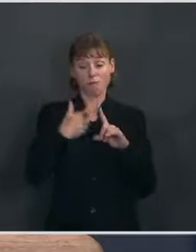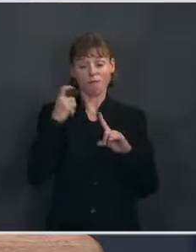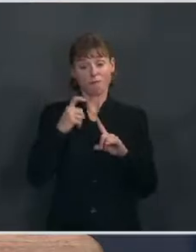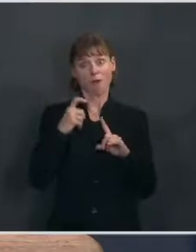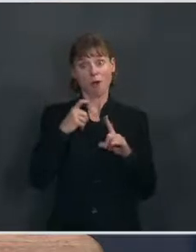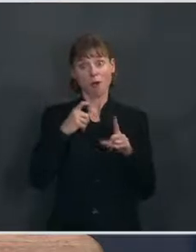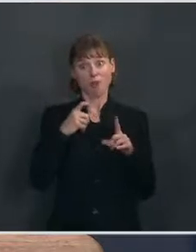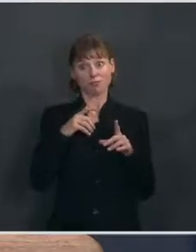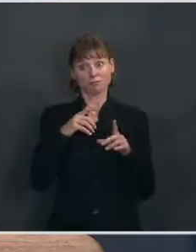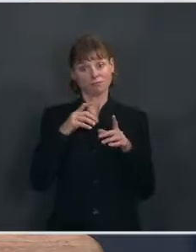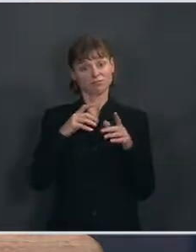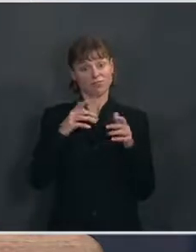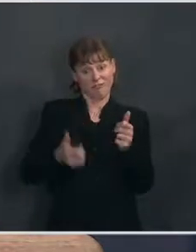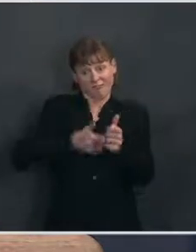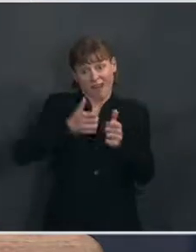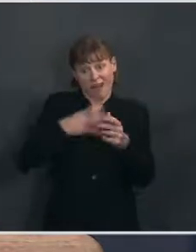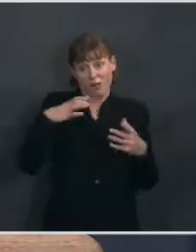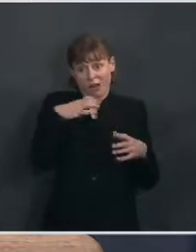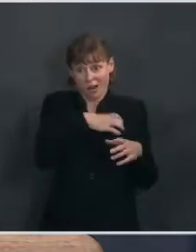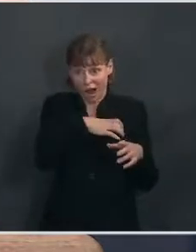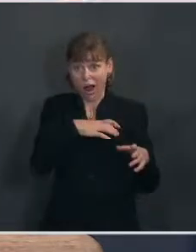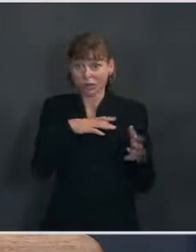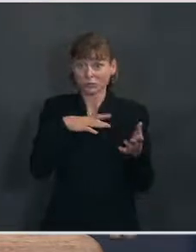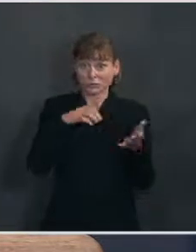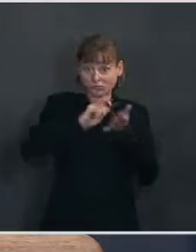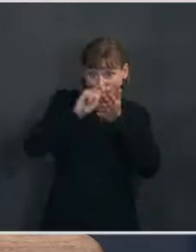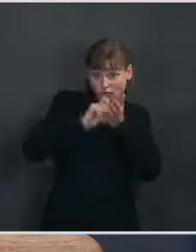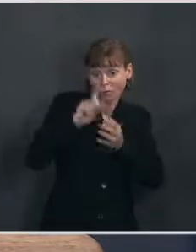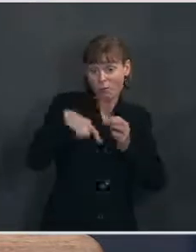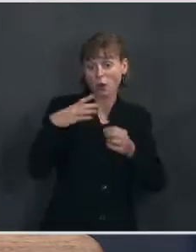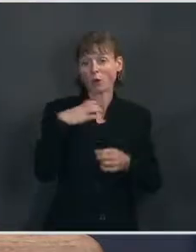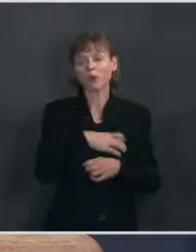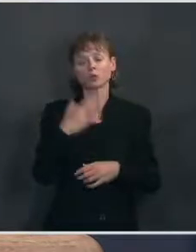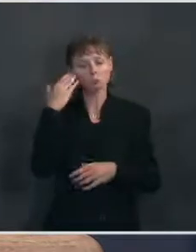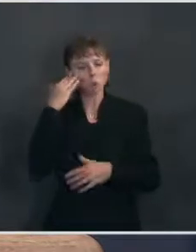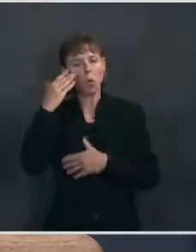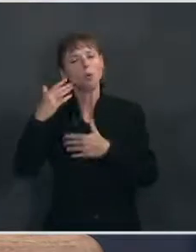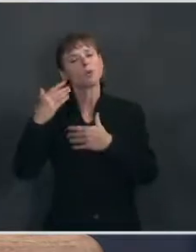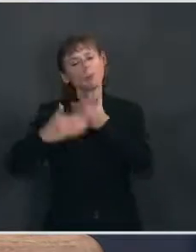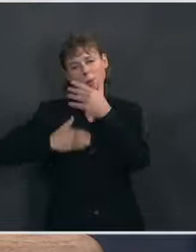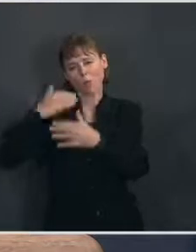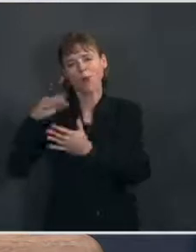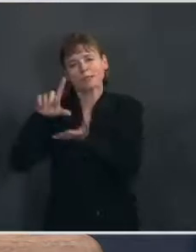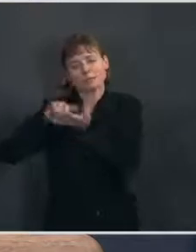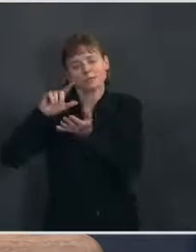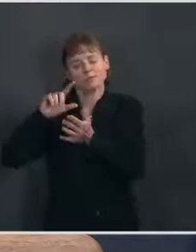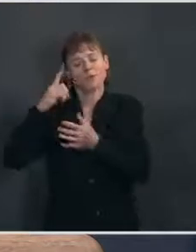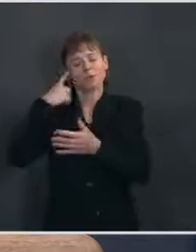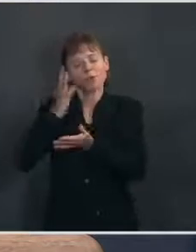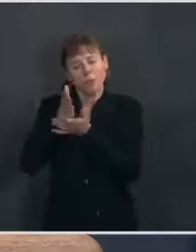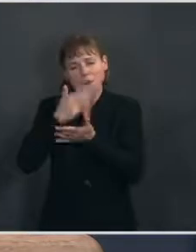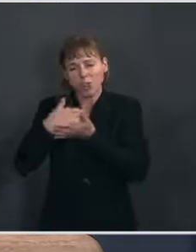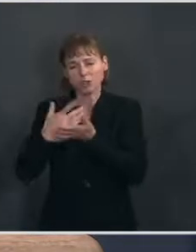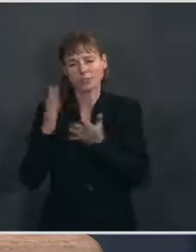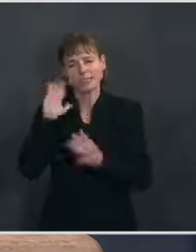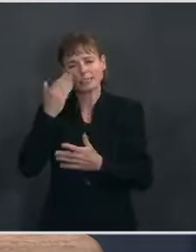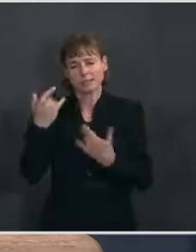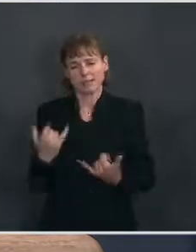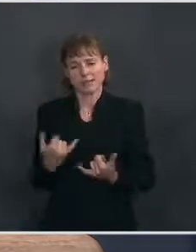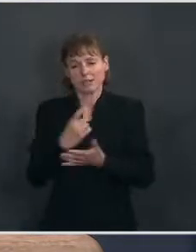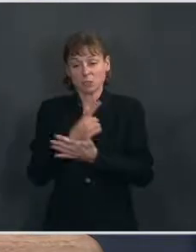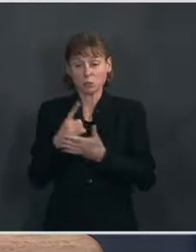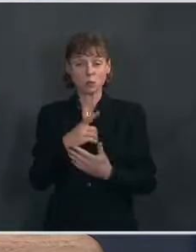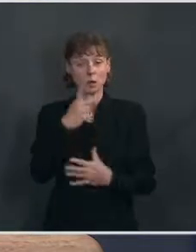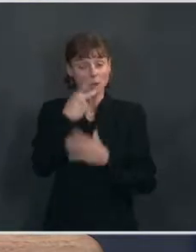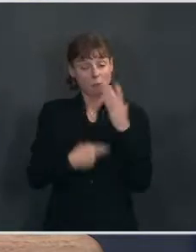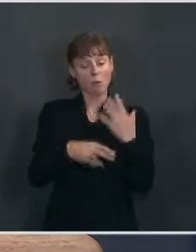the entire reconciliation, what the process would look like on the budgetary front this week. Senator, Leader Schumer and Speaker Pelosi have both said they would